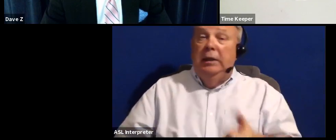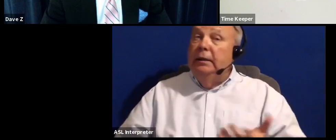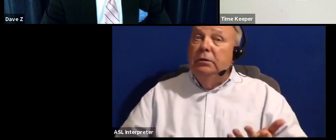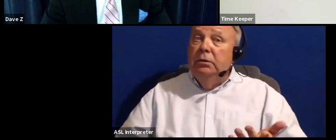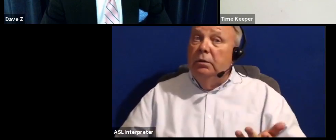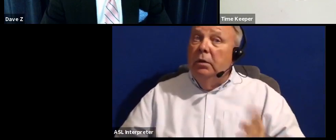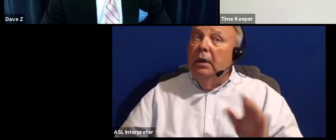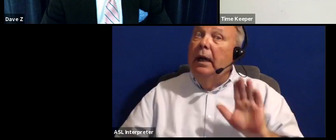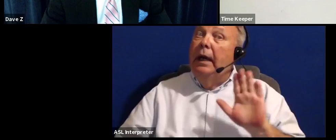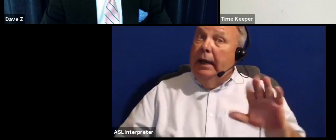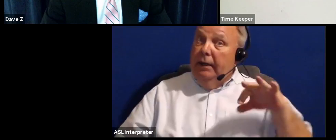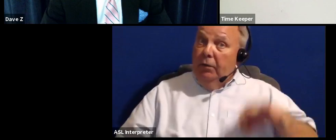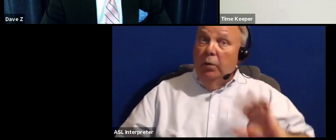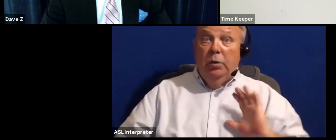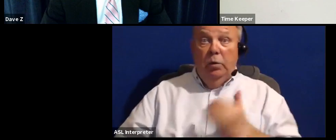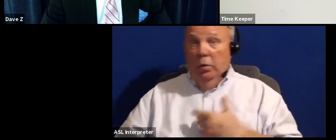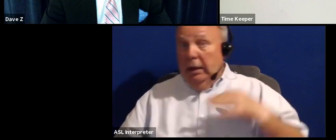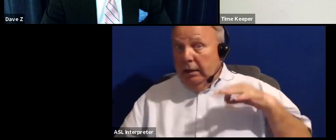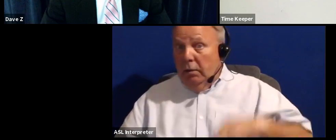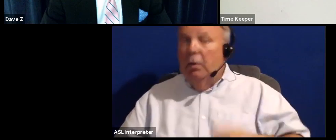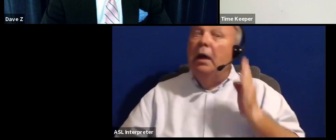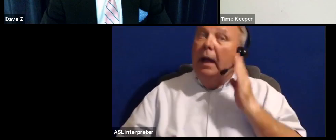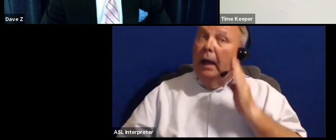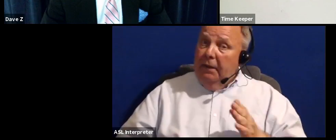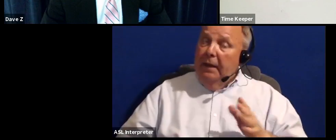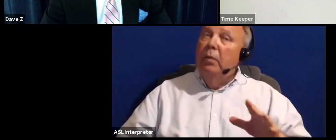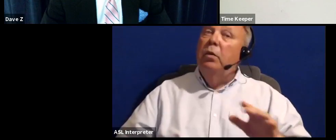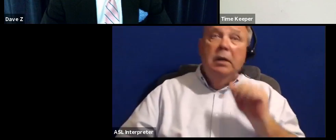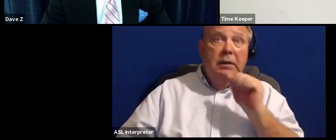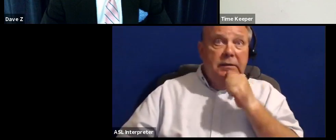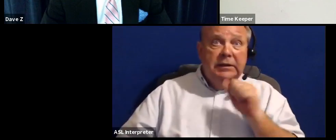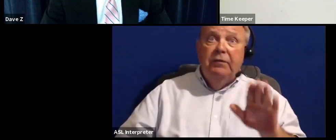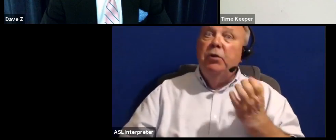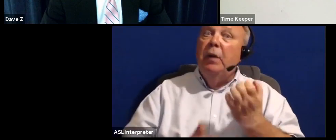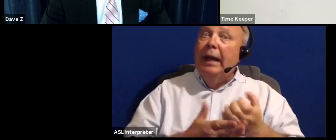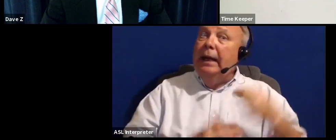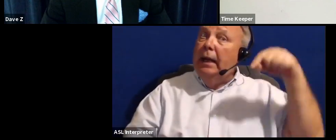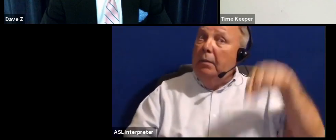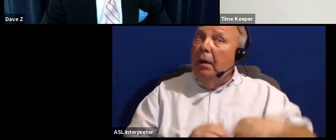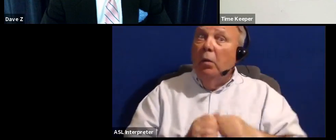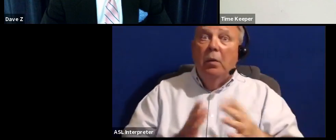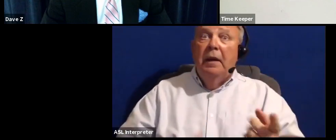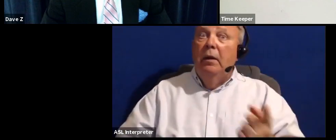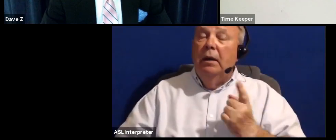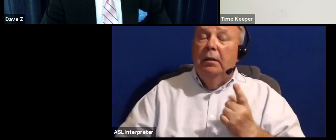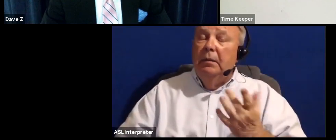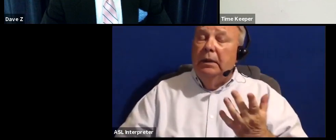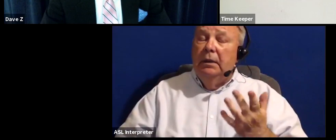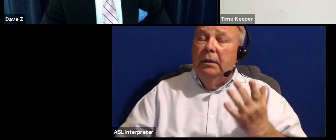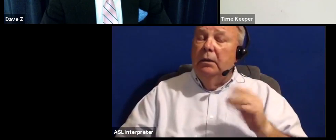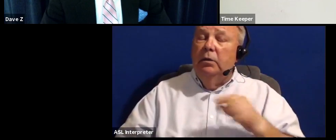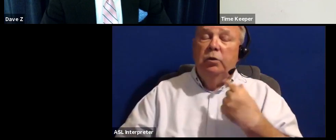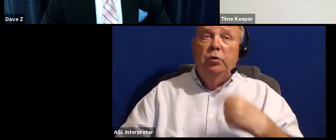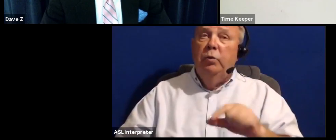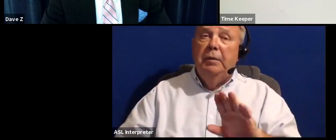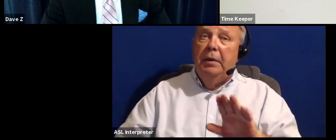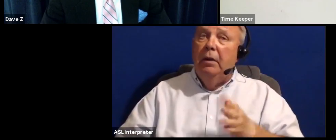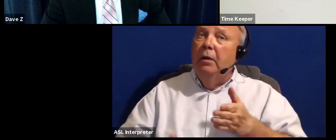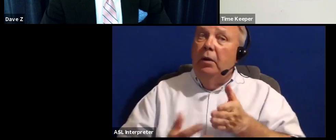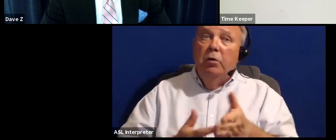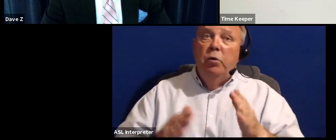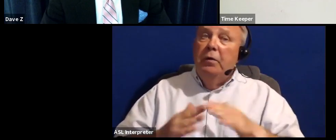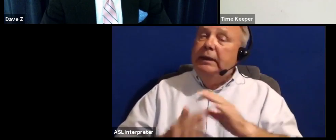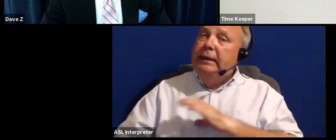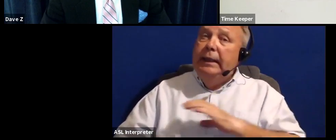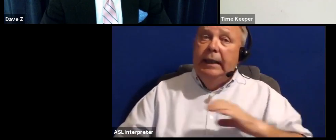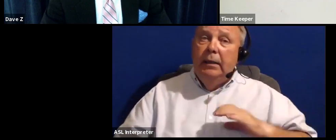interests were Greenbelt's interests, they would have suffered their economic loss without coming to the taxpayers of Greenbelt through the city council